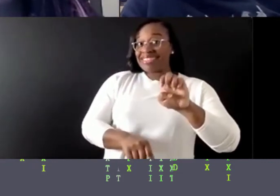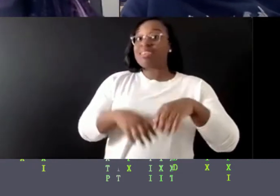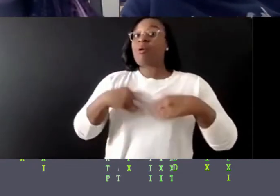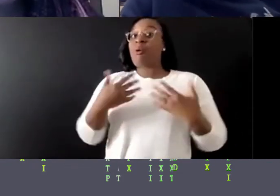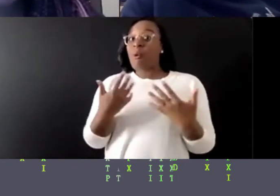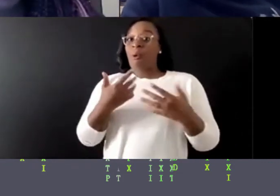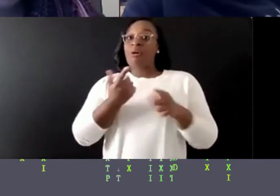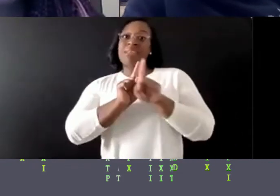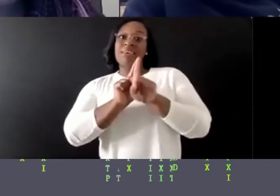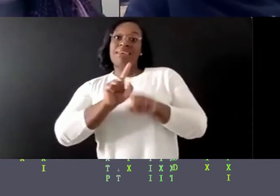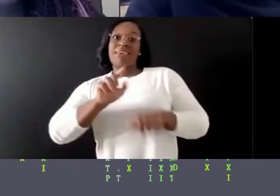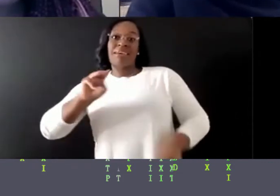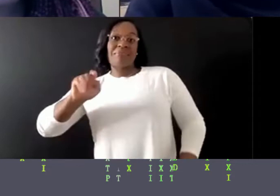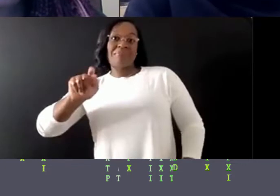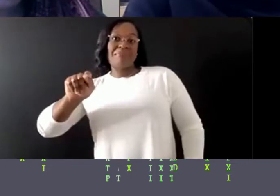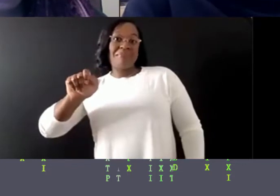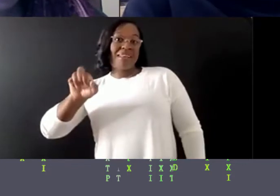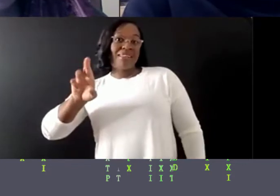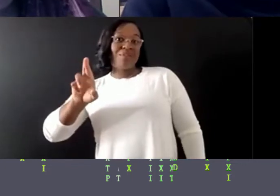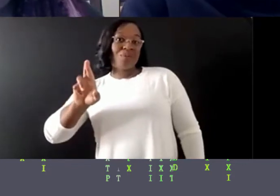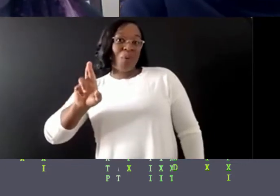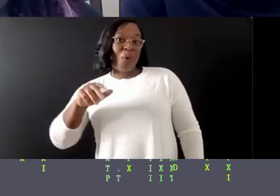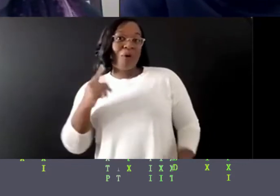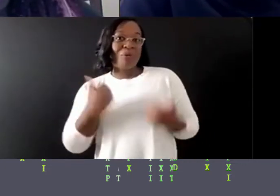How long would you ask that question?